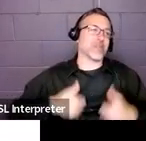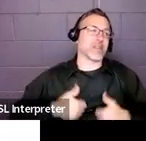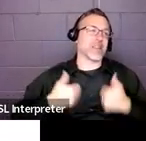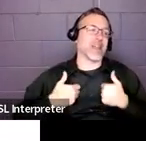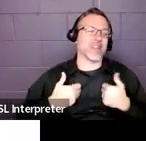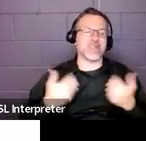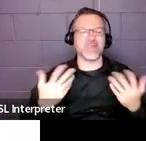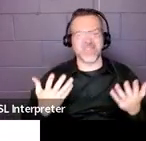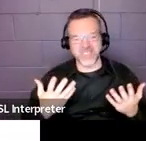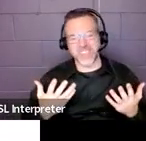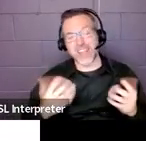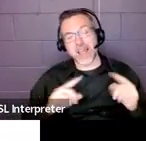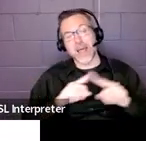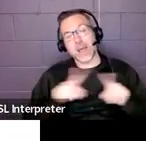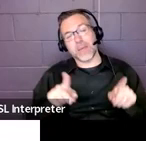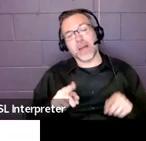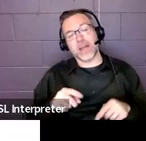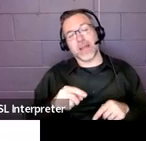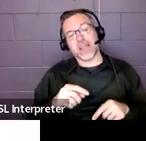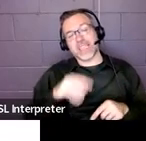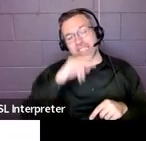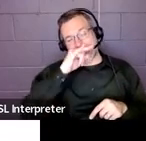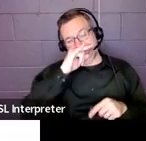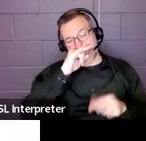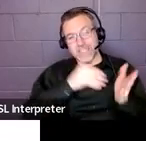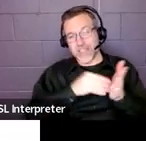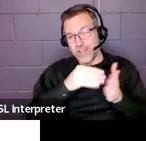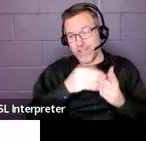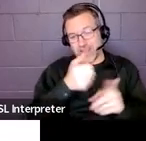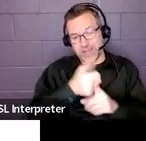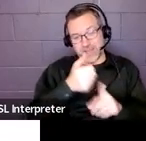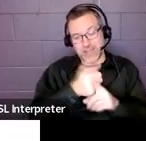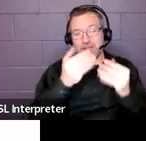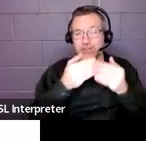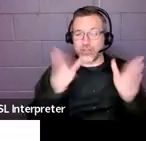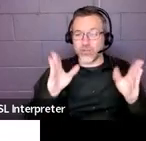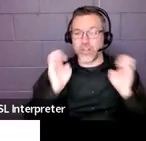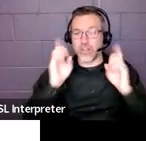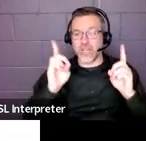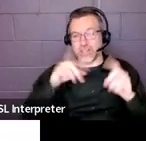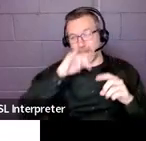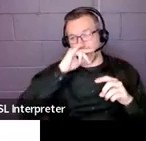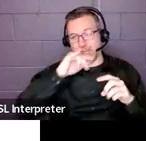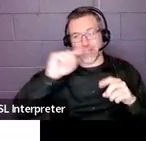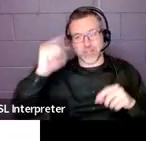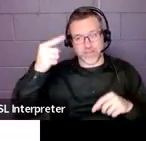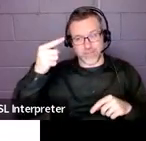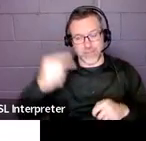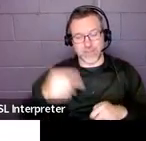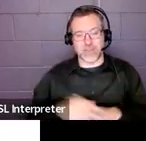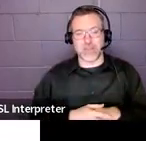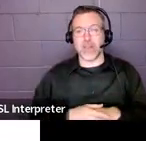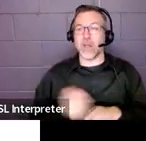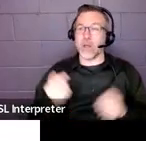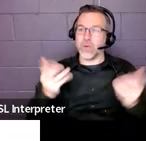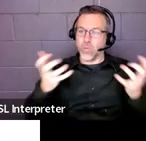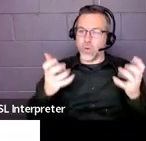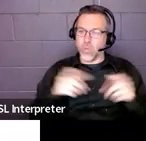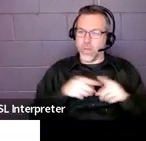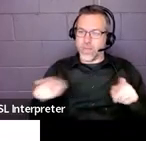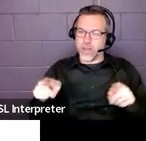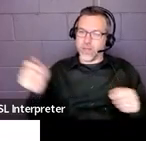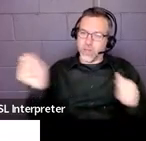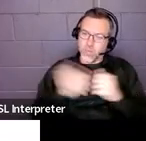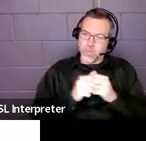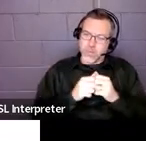you know, with our kids all the time that they are general education kids first. And we want them to be with their general education peers